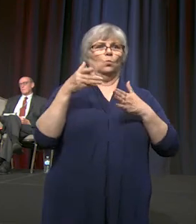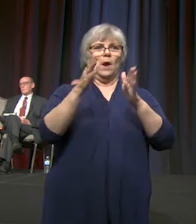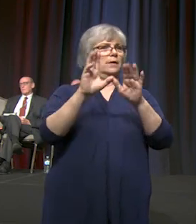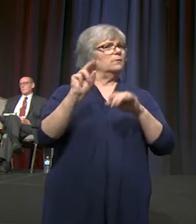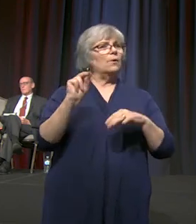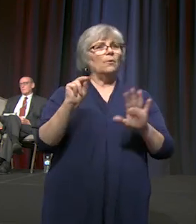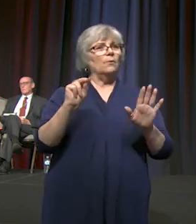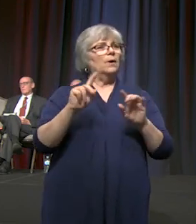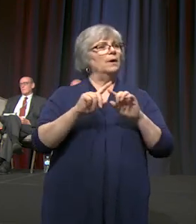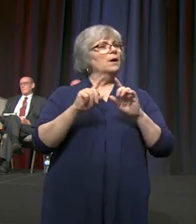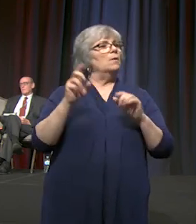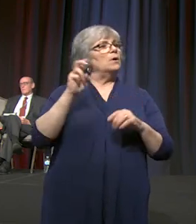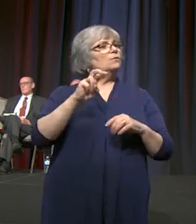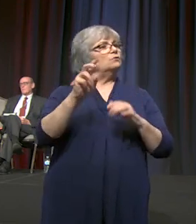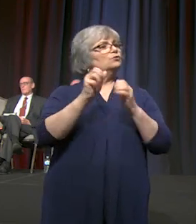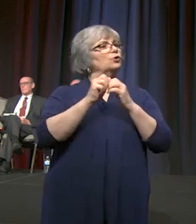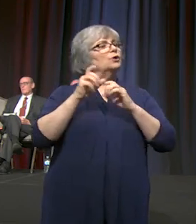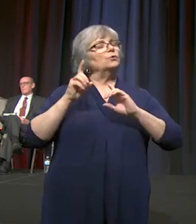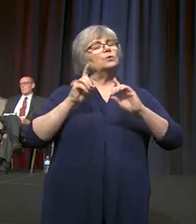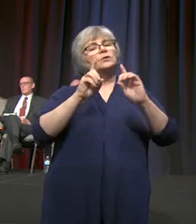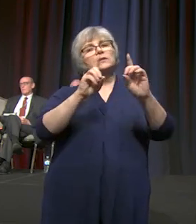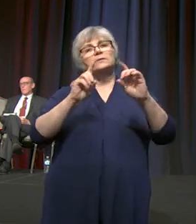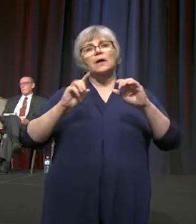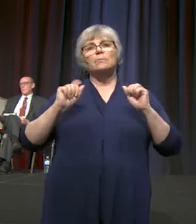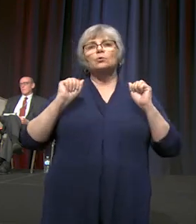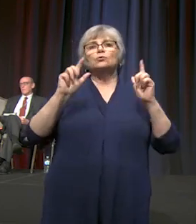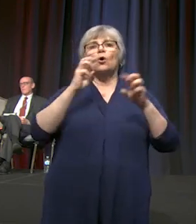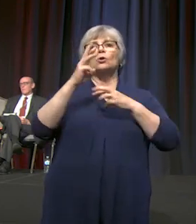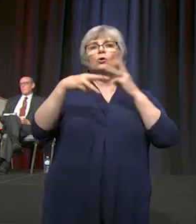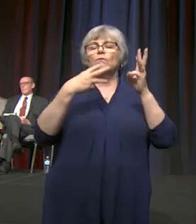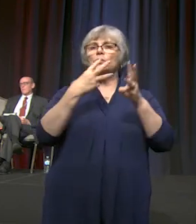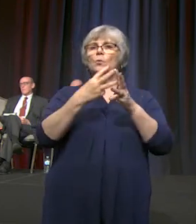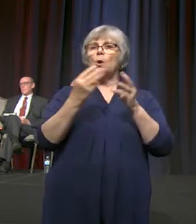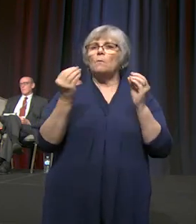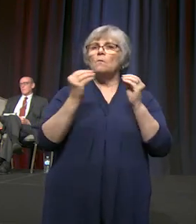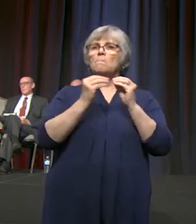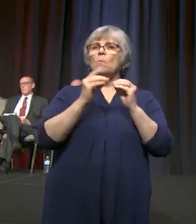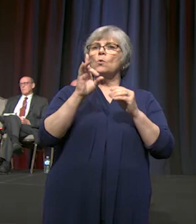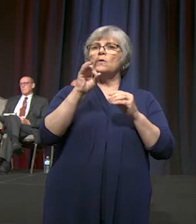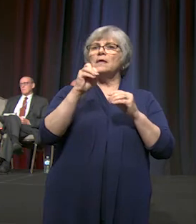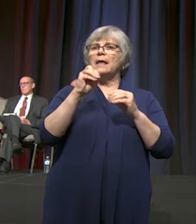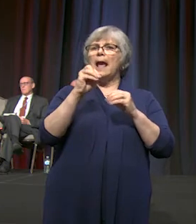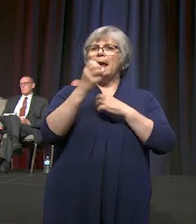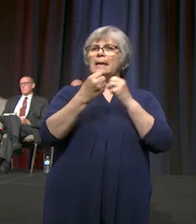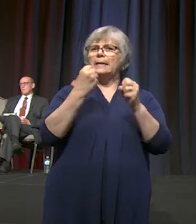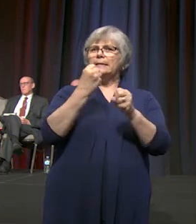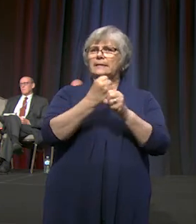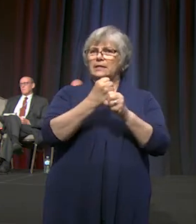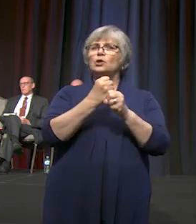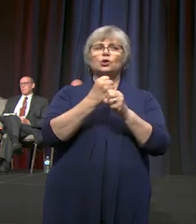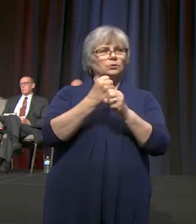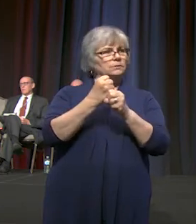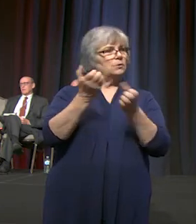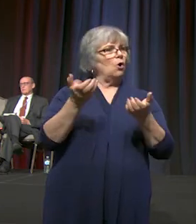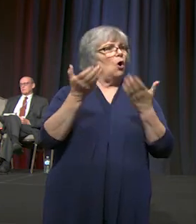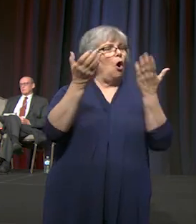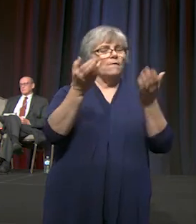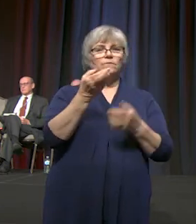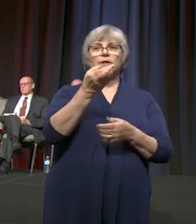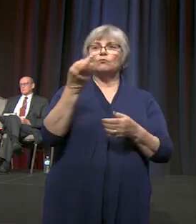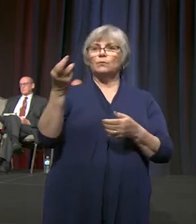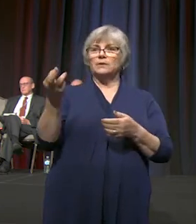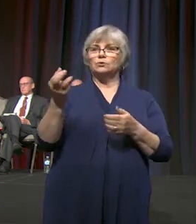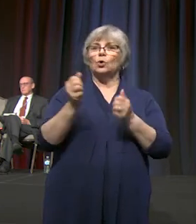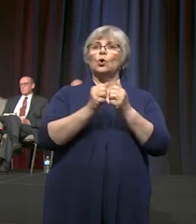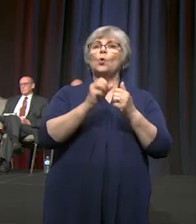we have journeyed with disciples around the world for over 80 years, offering resources in the